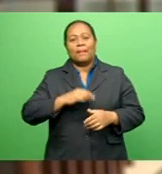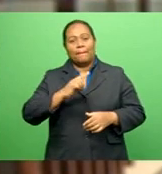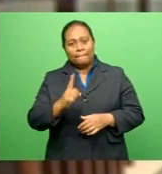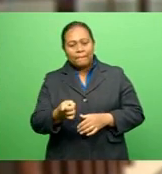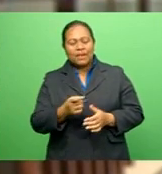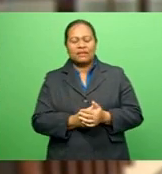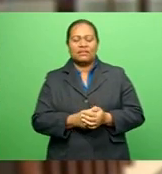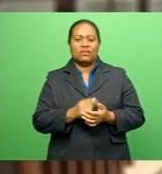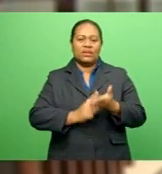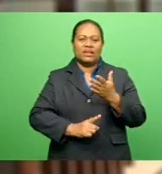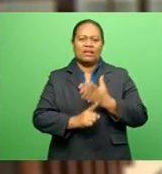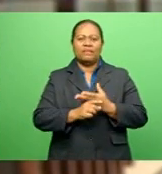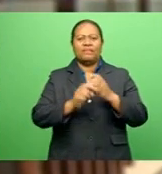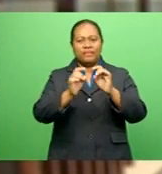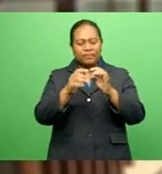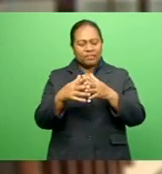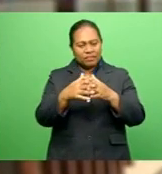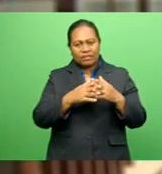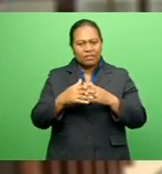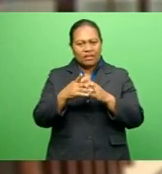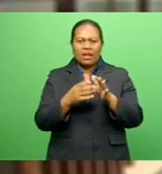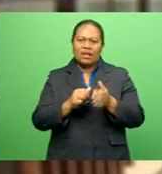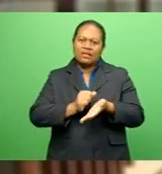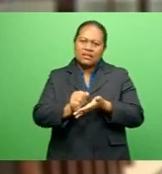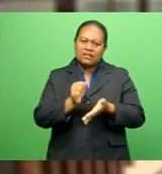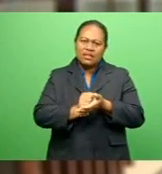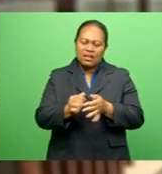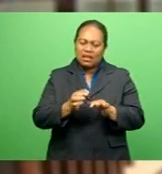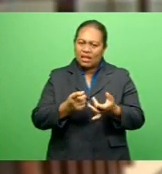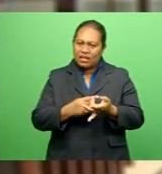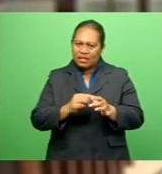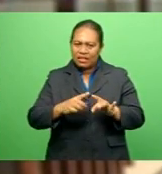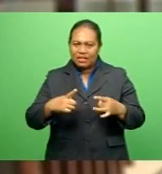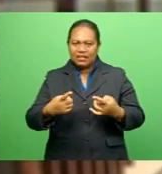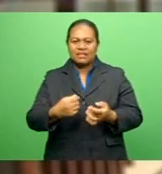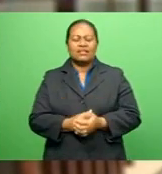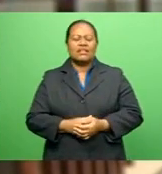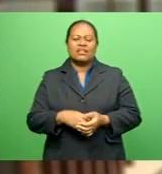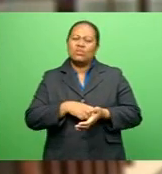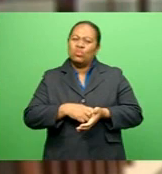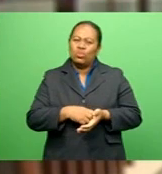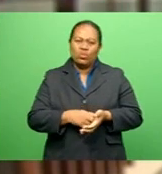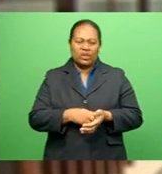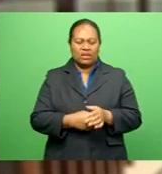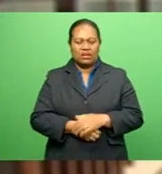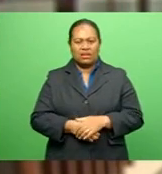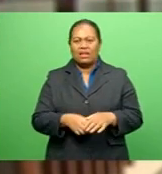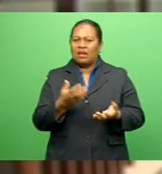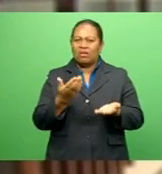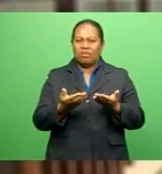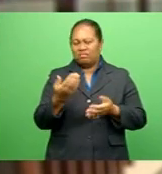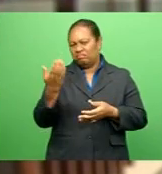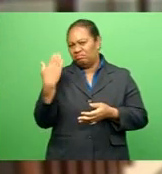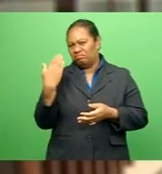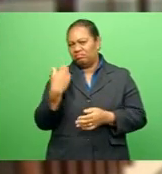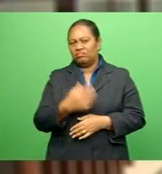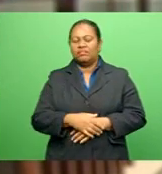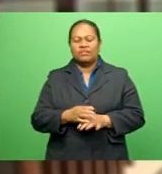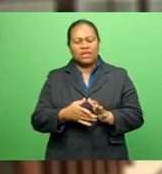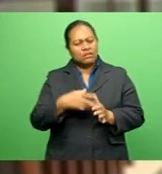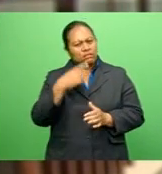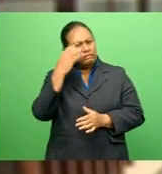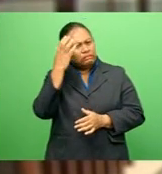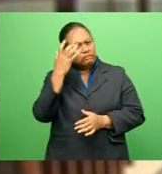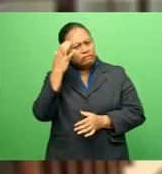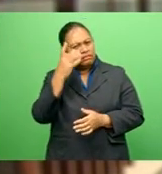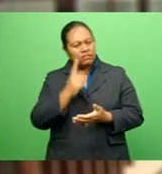data front, U.S. retail sales and industrial production data came out weaker than expected It wasn't a cause of concern, although